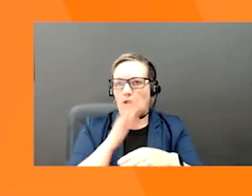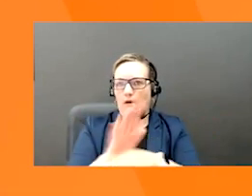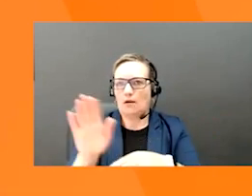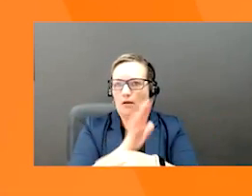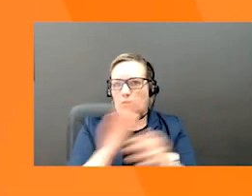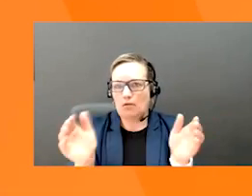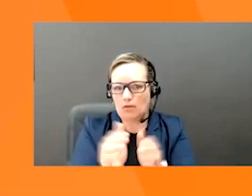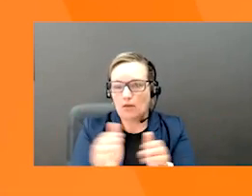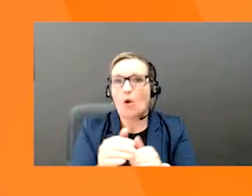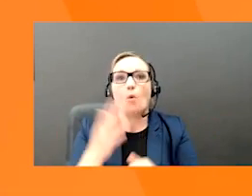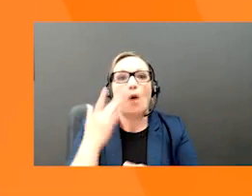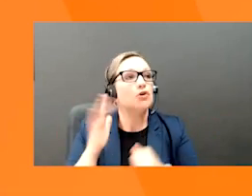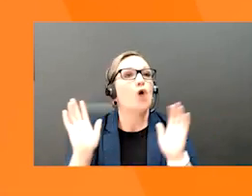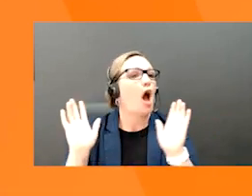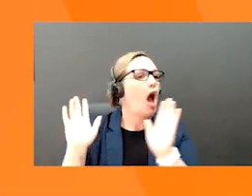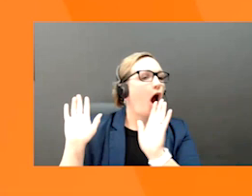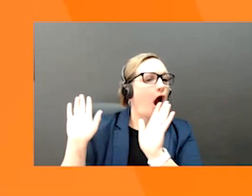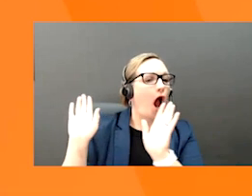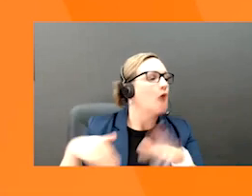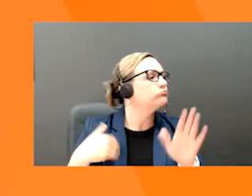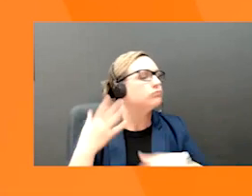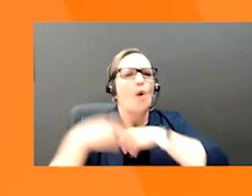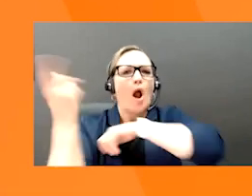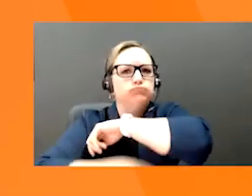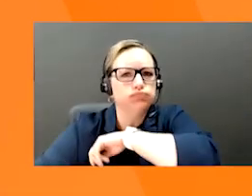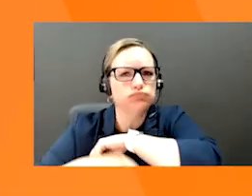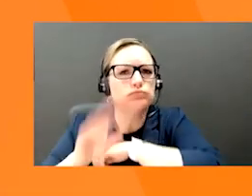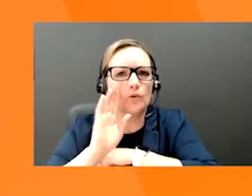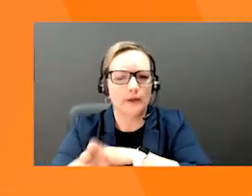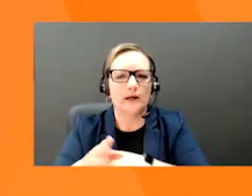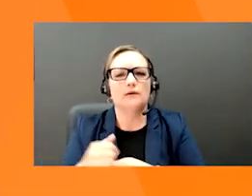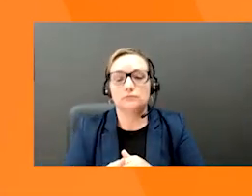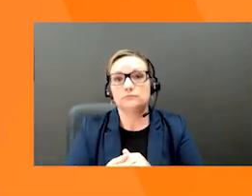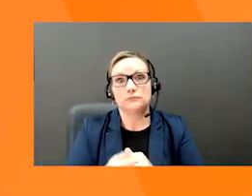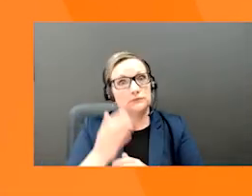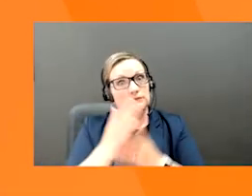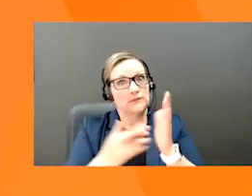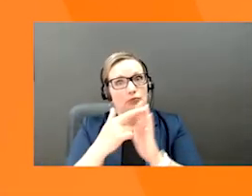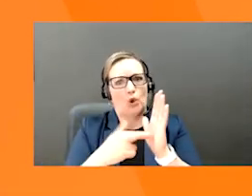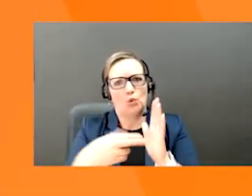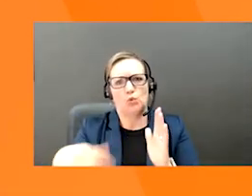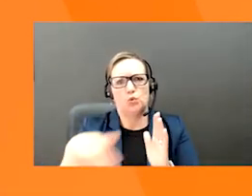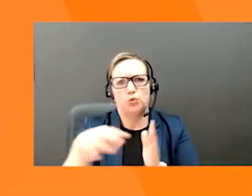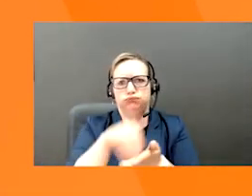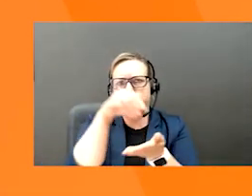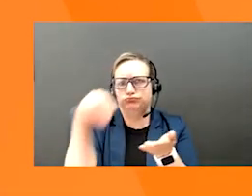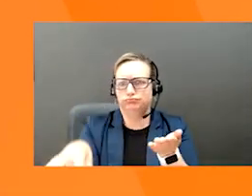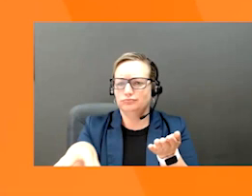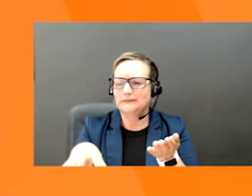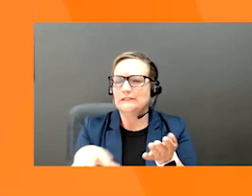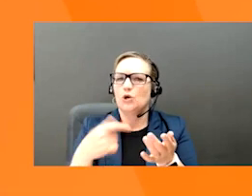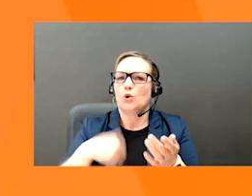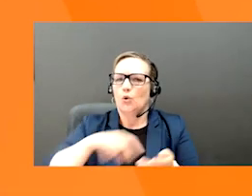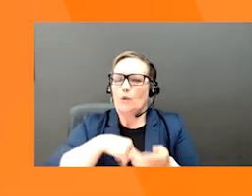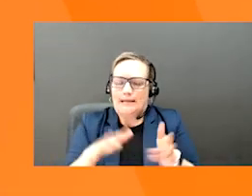in penalties, and penalties are different for every regulation, but some of them are quite hefty. We highly encourage you to